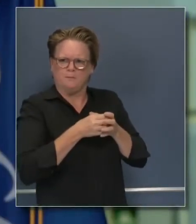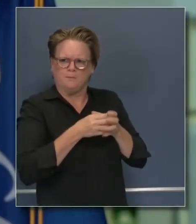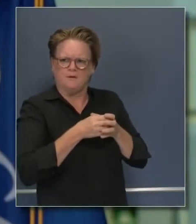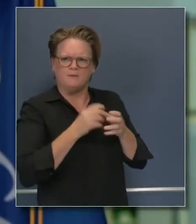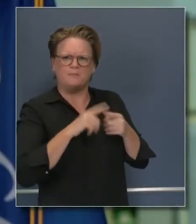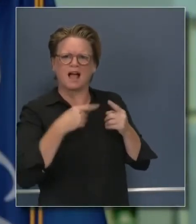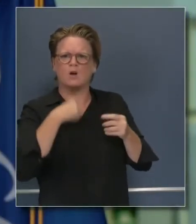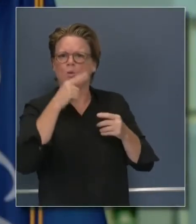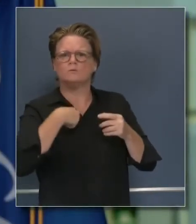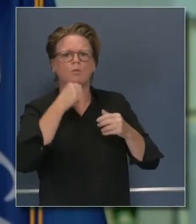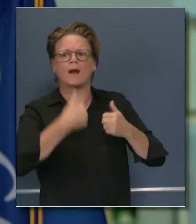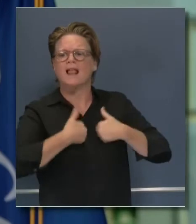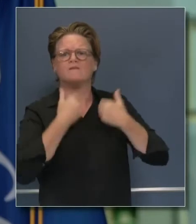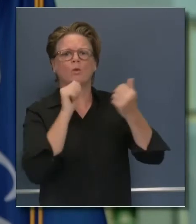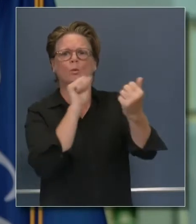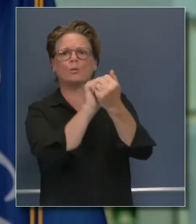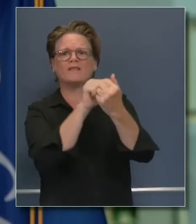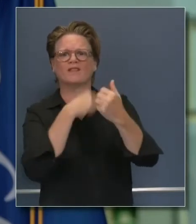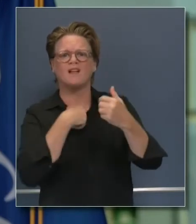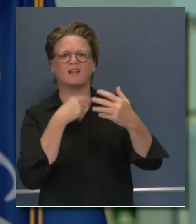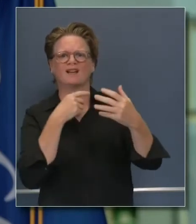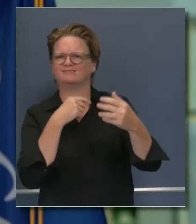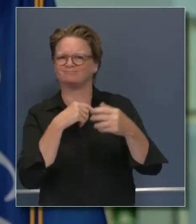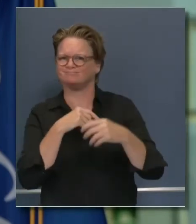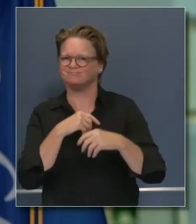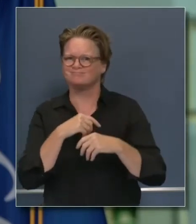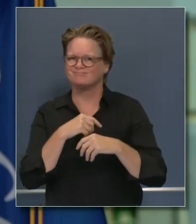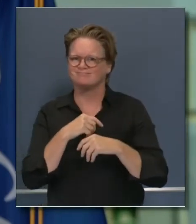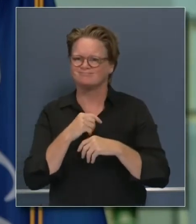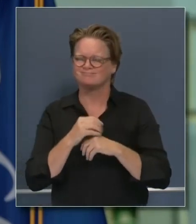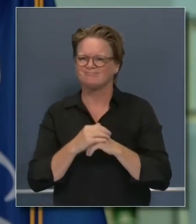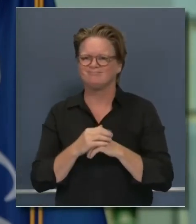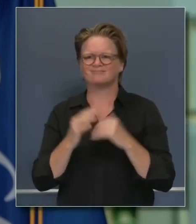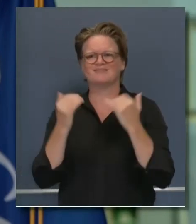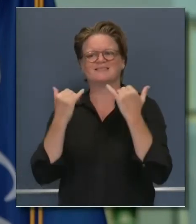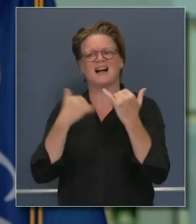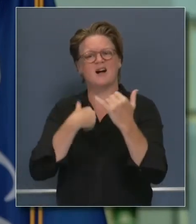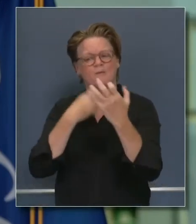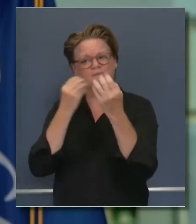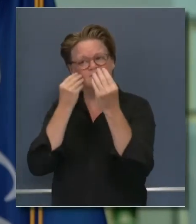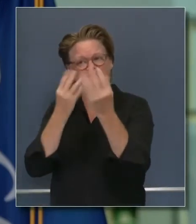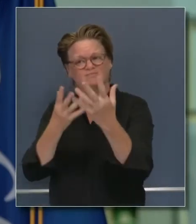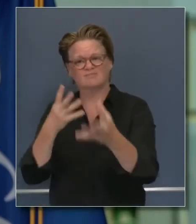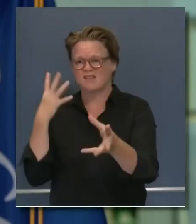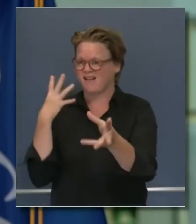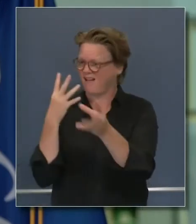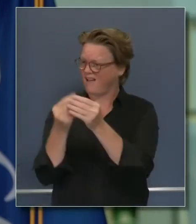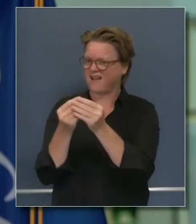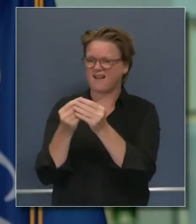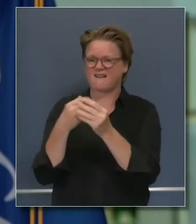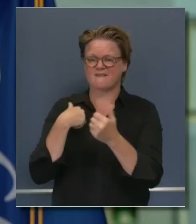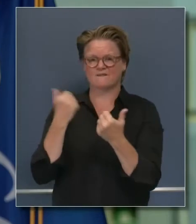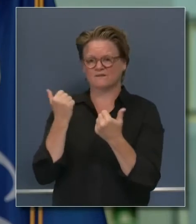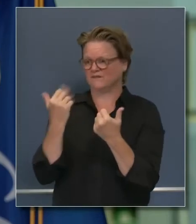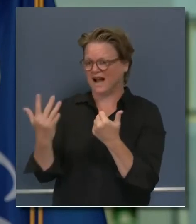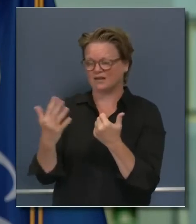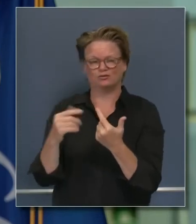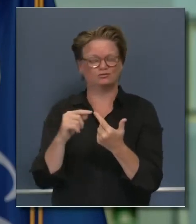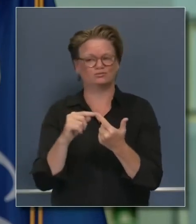lot to share on wildfires, on the COVID updated numbers, previewing what we'll put out Friday,